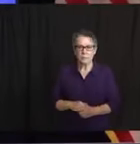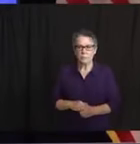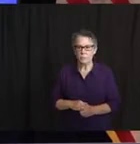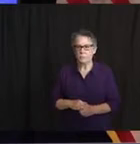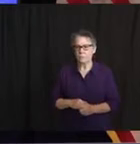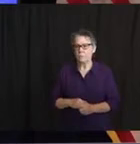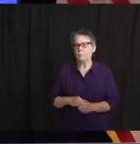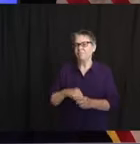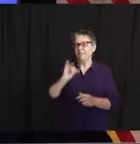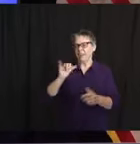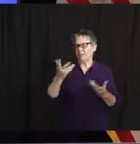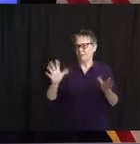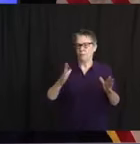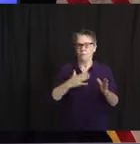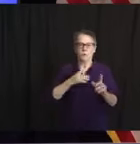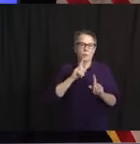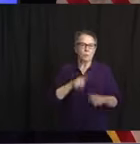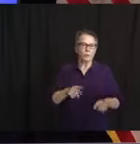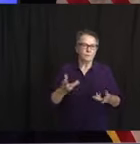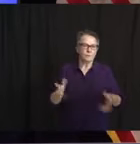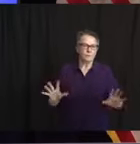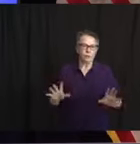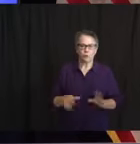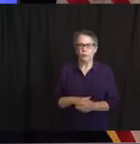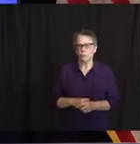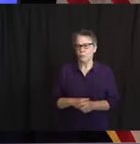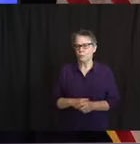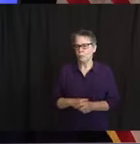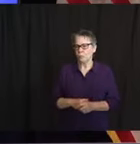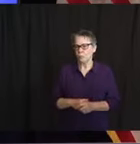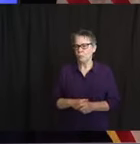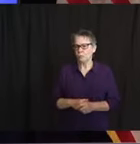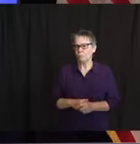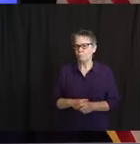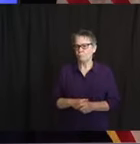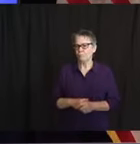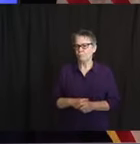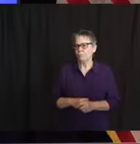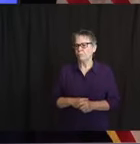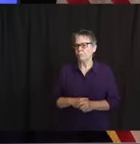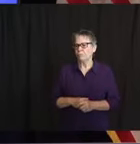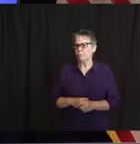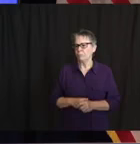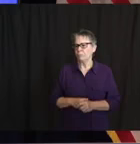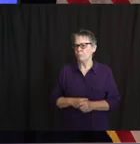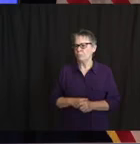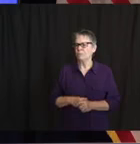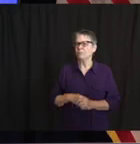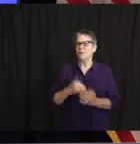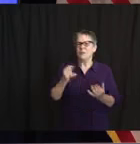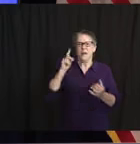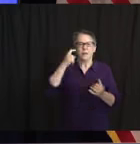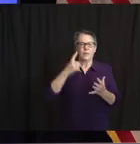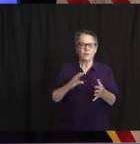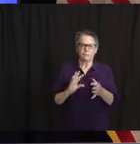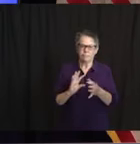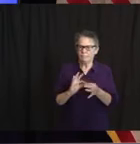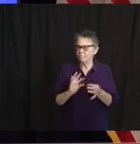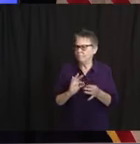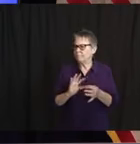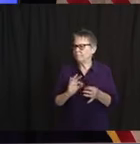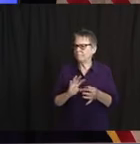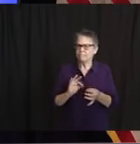Thank thank you. A couple of things. You and I are on a call right after this, digging into the racial